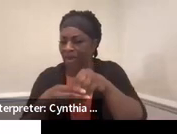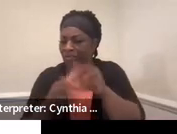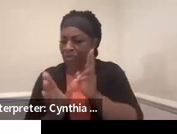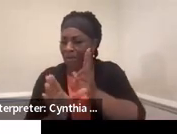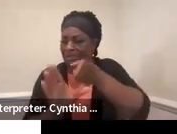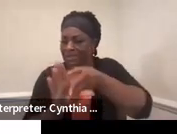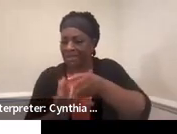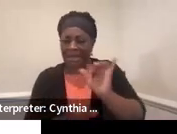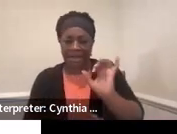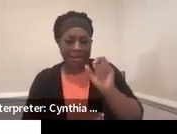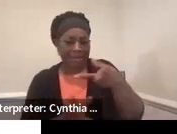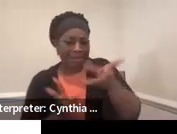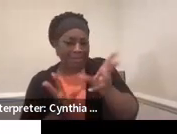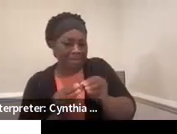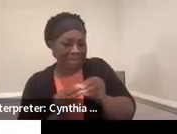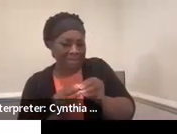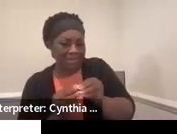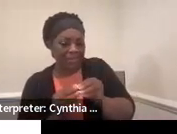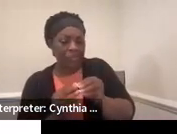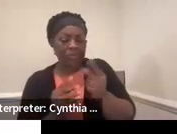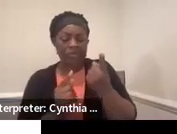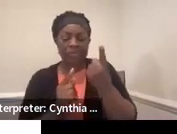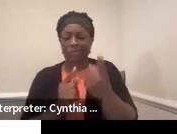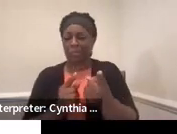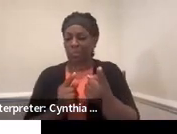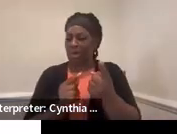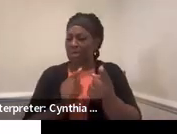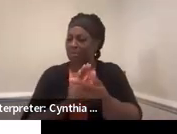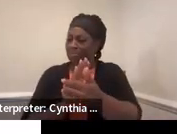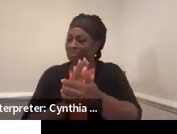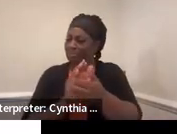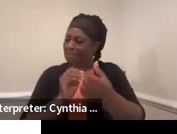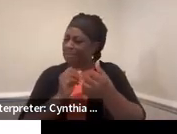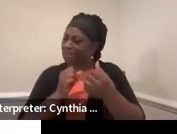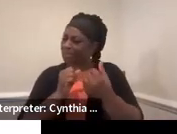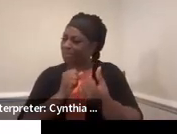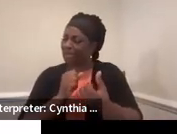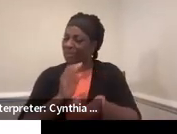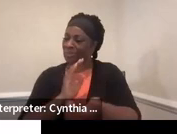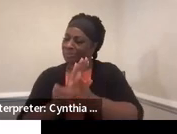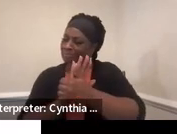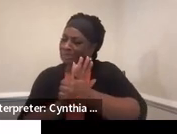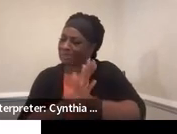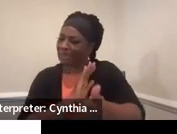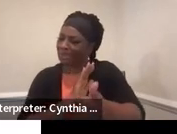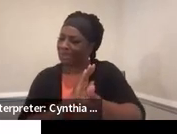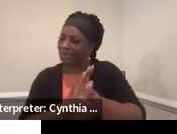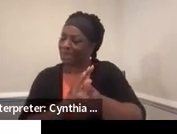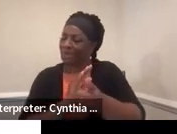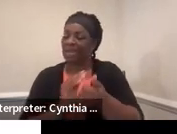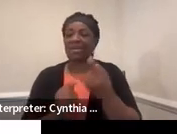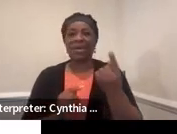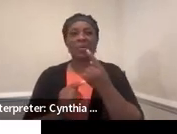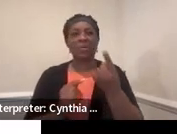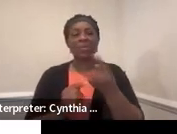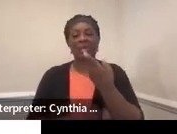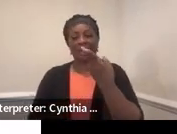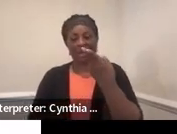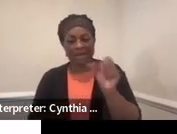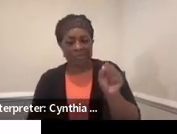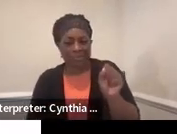IEP meeting. This is one strength that will guide their, not only their high